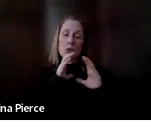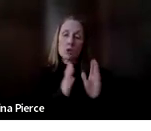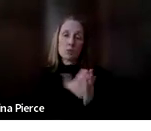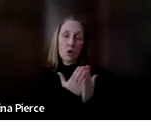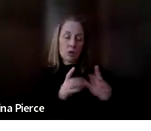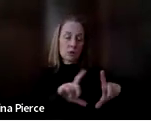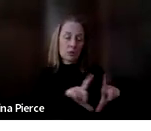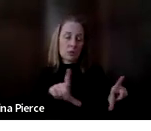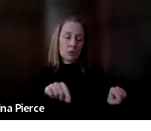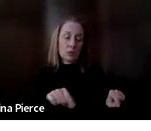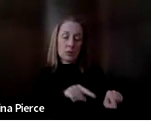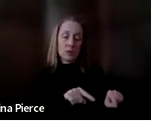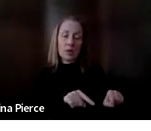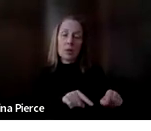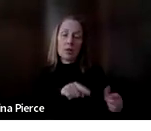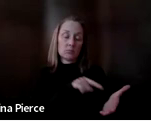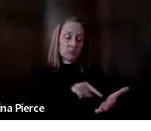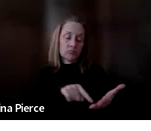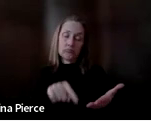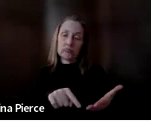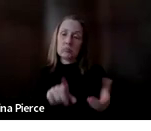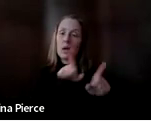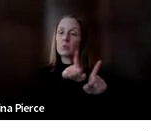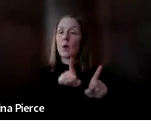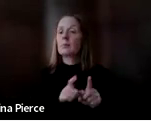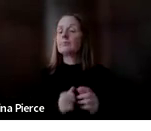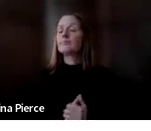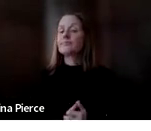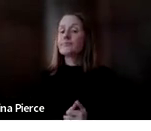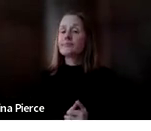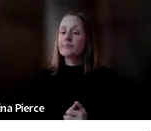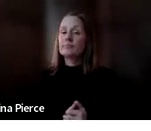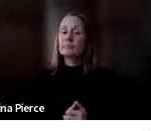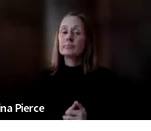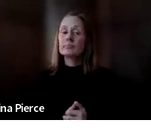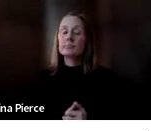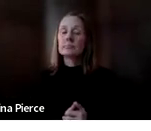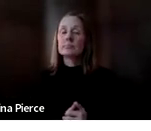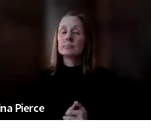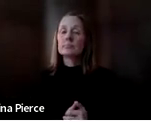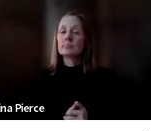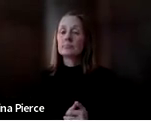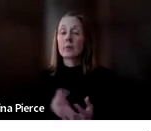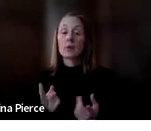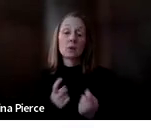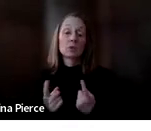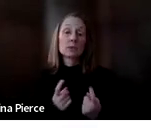Any questions about that very quick, not quick, introduction to AAC?